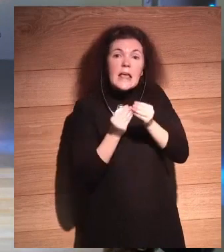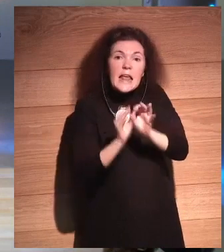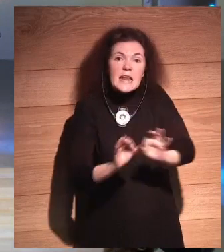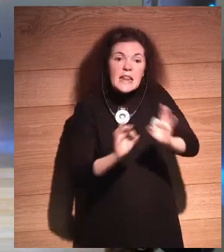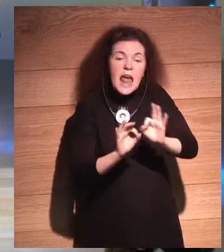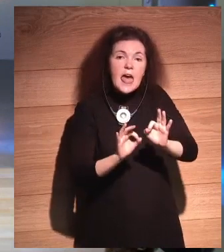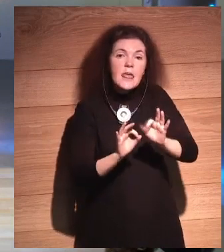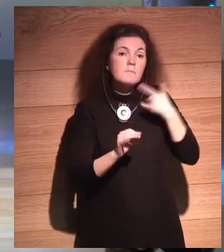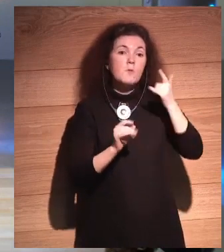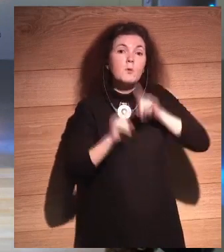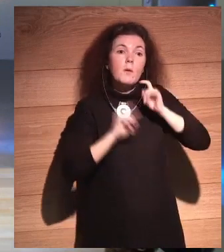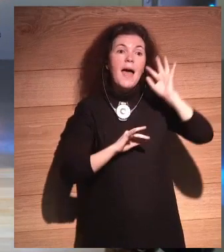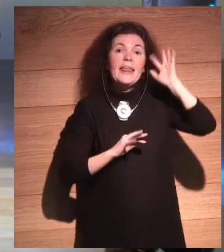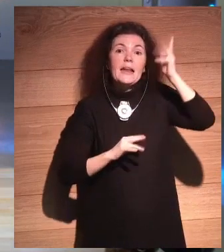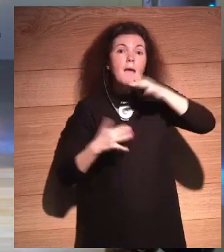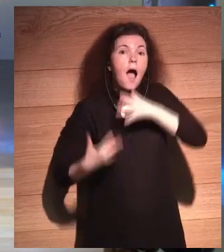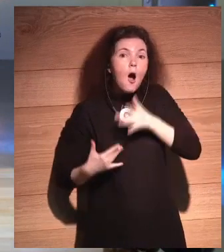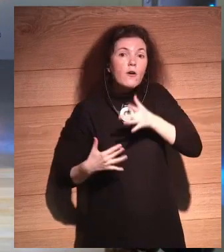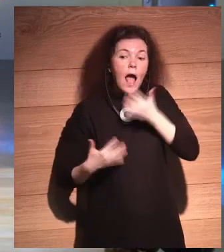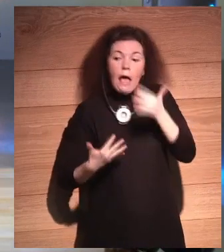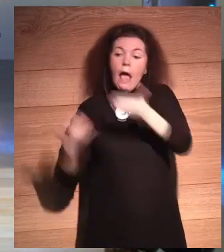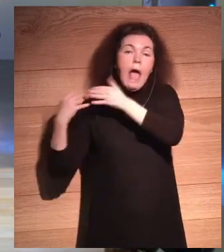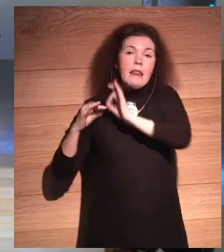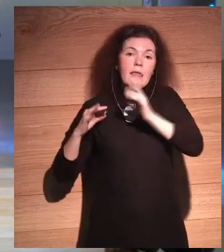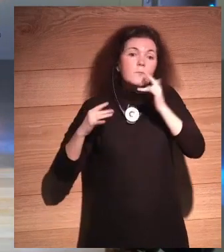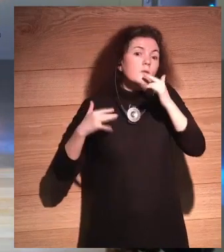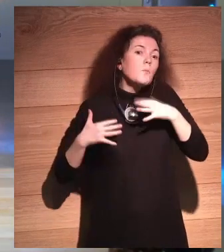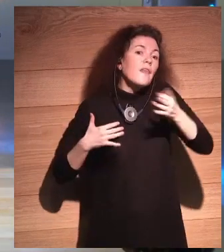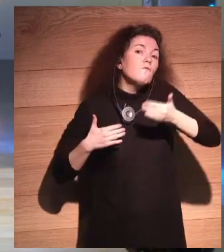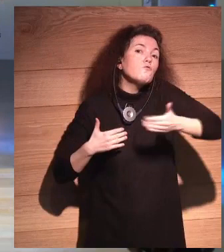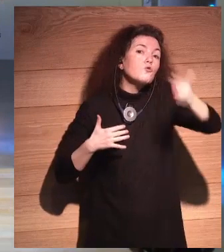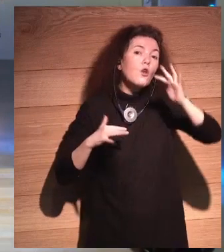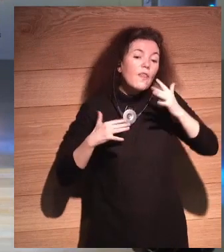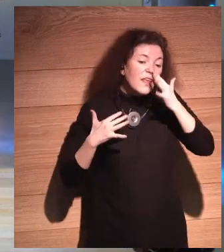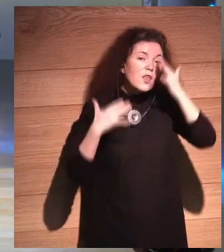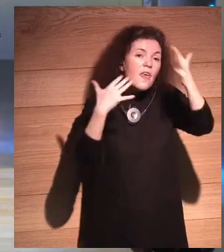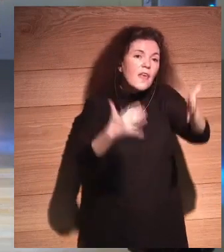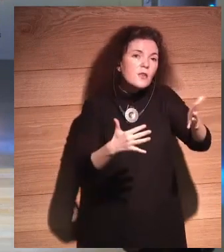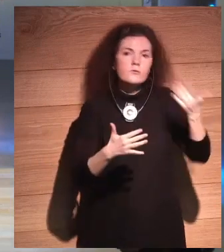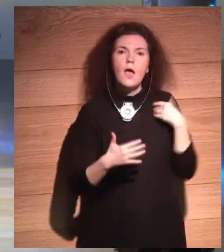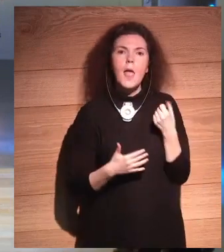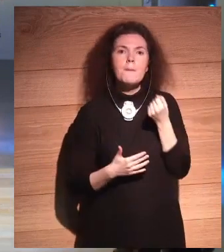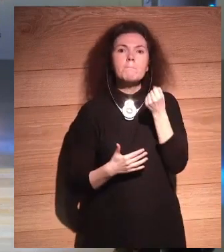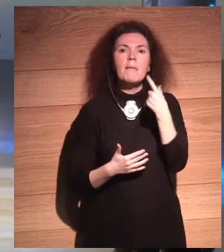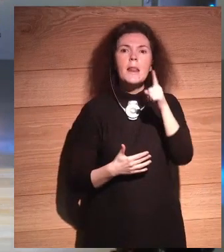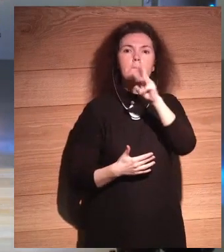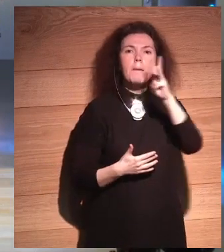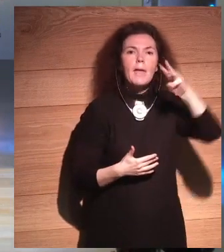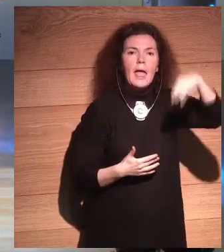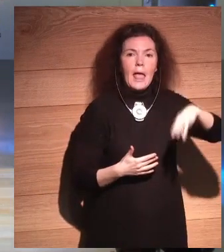In 10 years, we're going to sit back and say we have like, you know, whatever, 1,000 ppm, so to speak, of digital pollution.